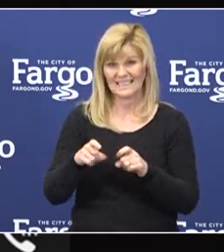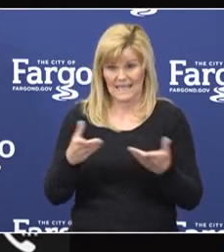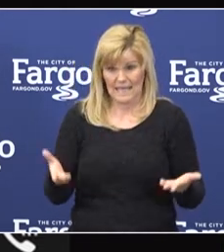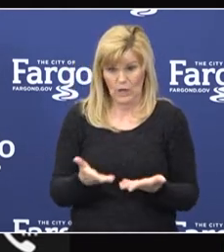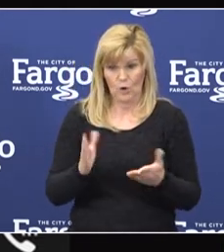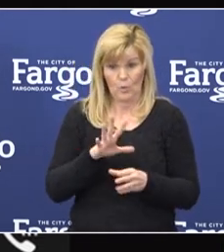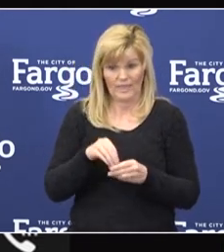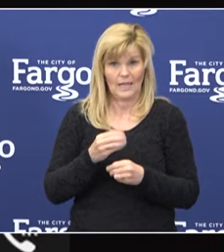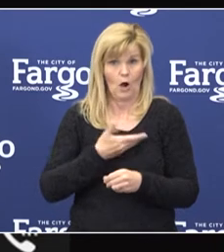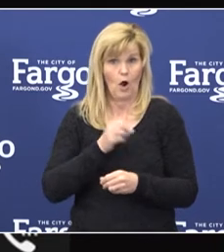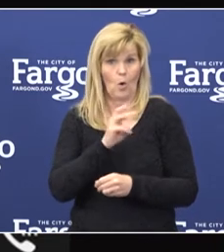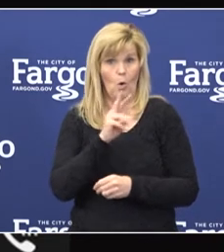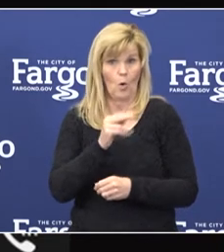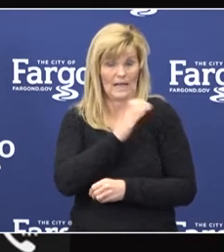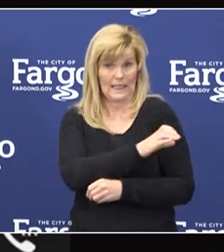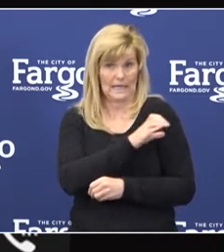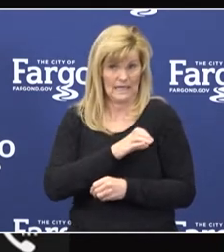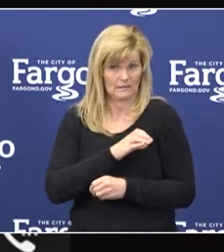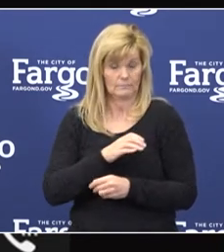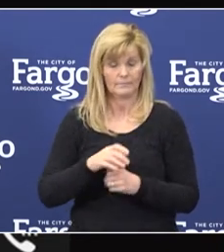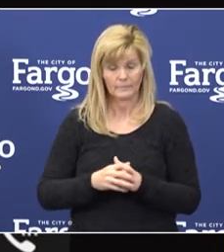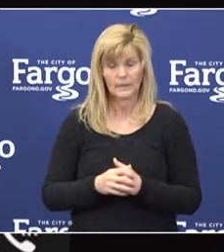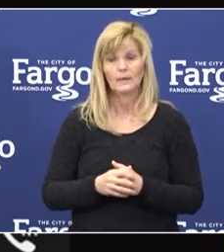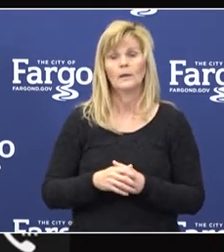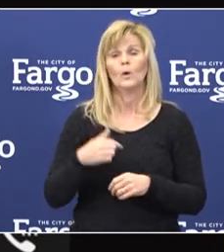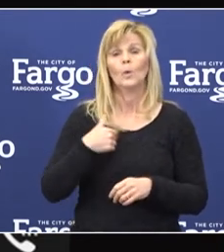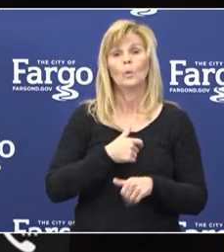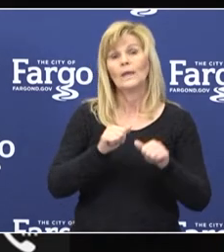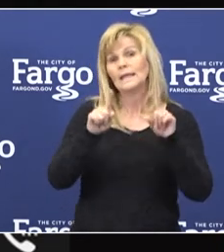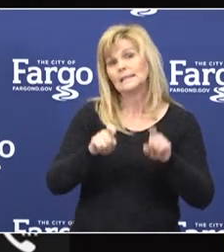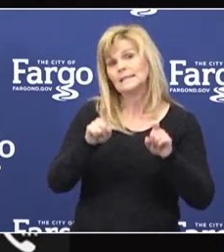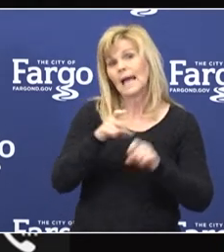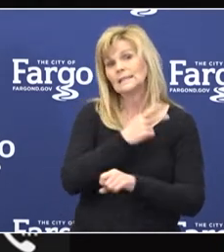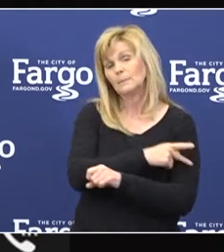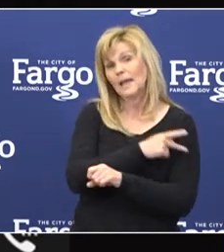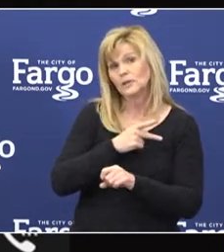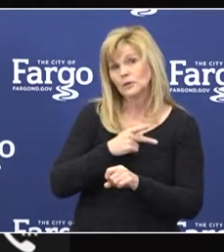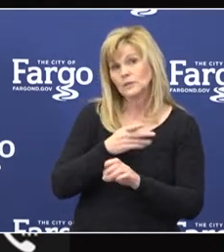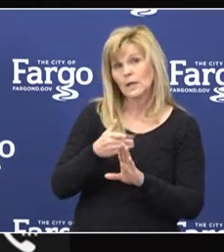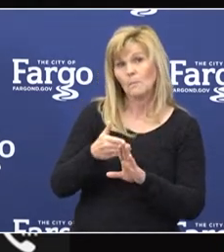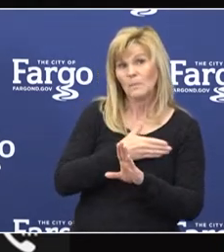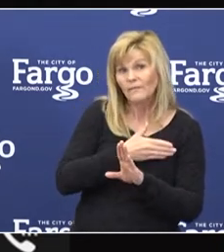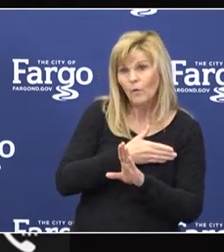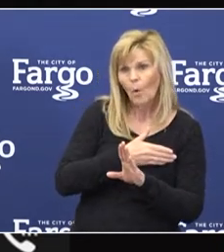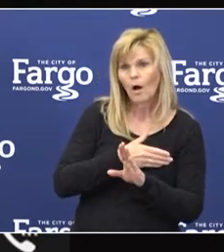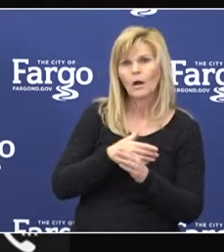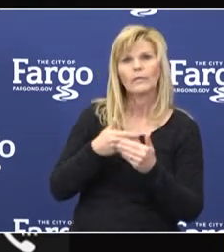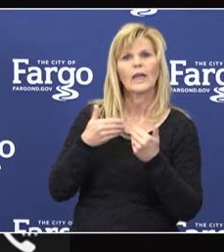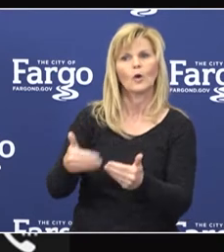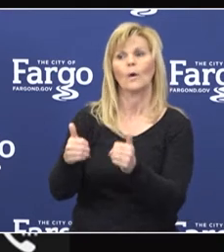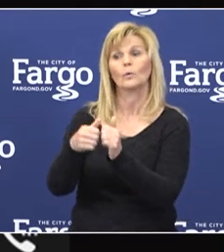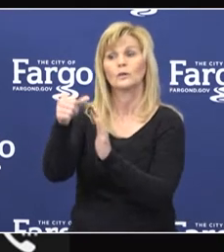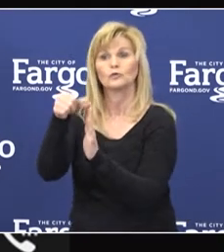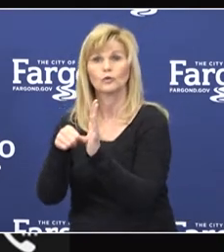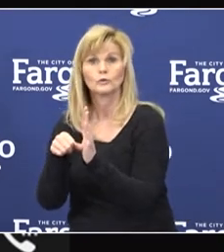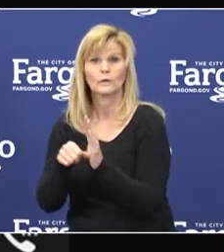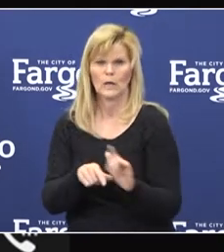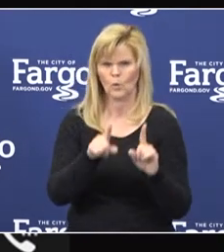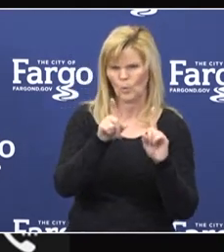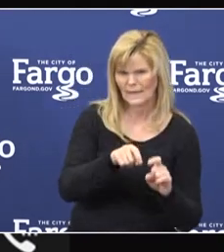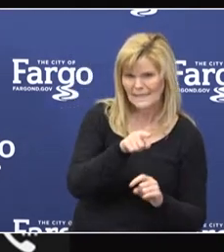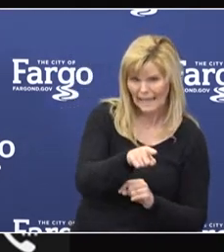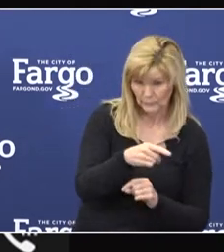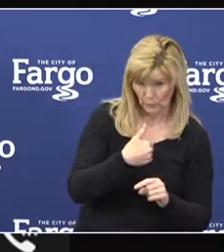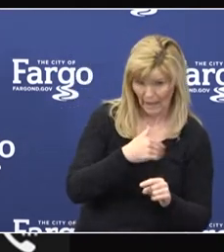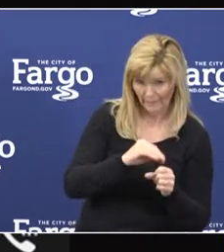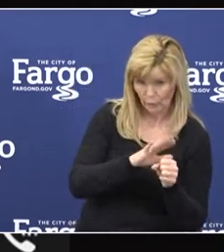This testing capacity allows us to test patients prior to some of the surgical procedures to ensure the safety of our patients and